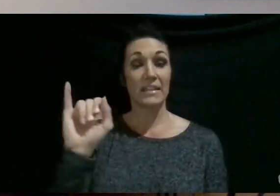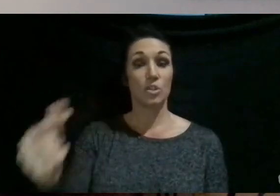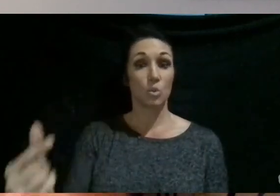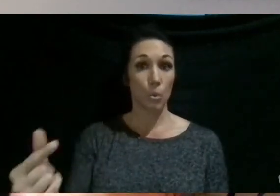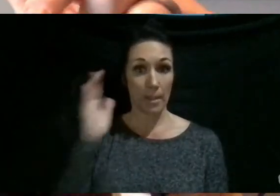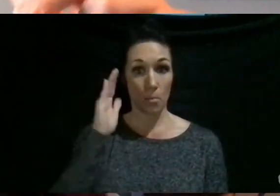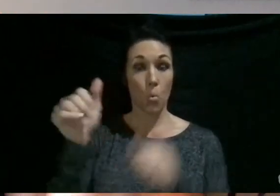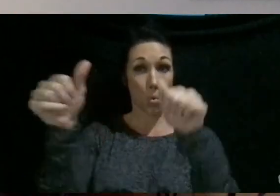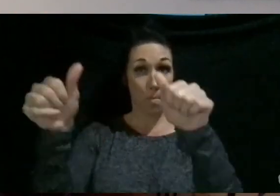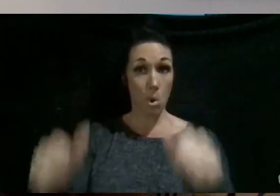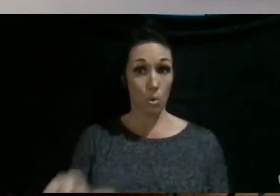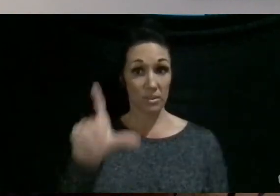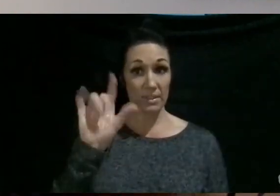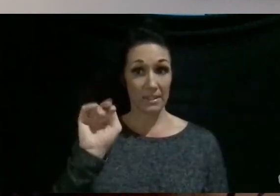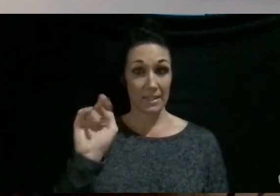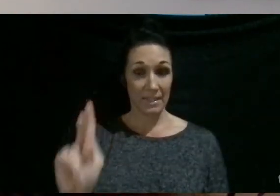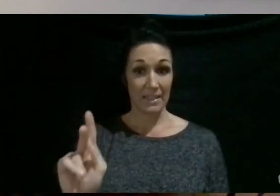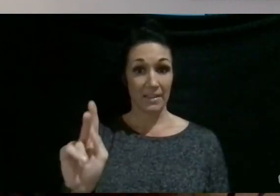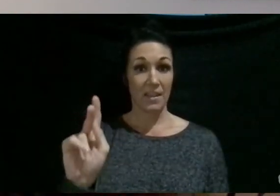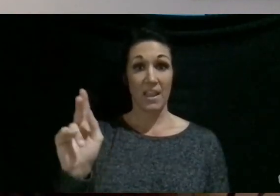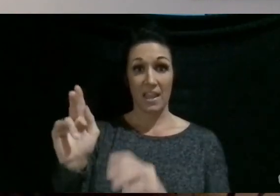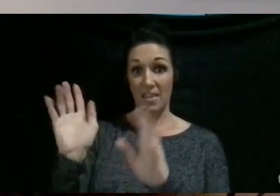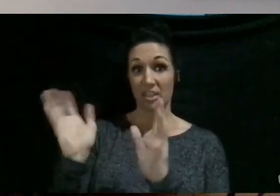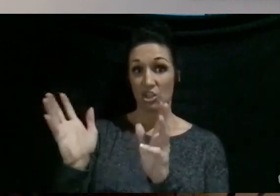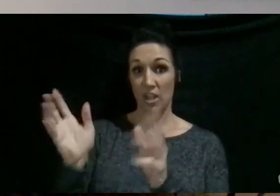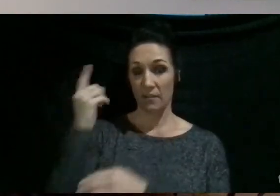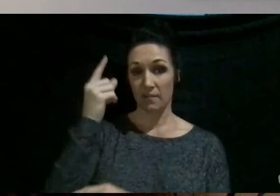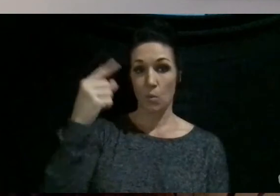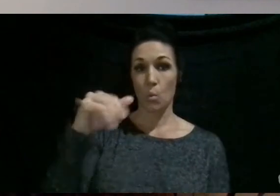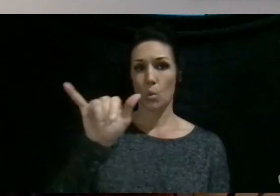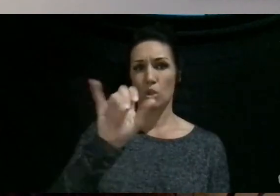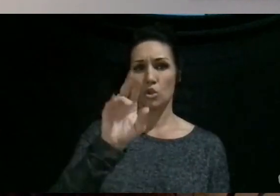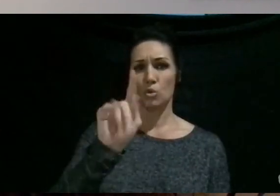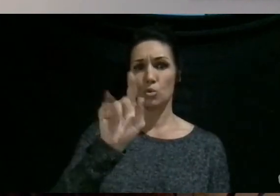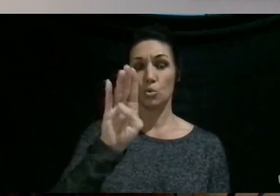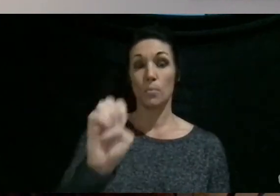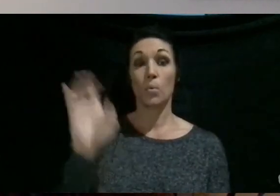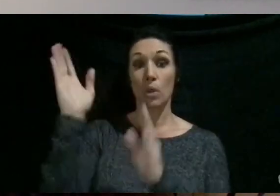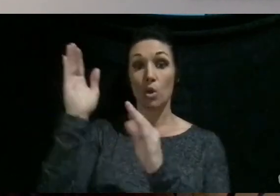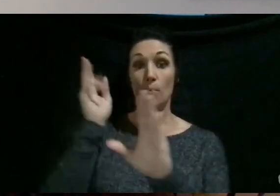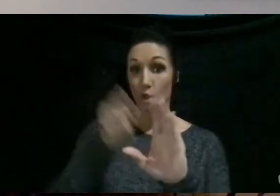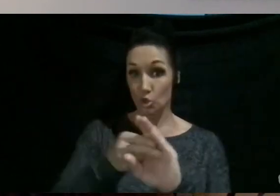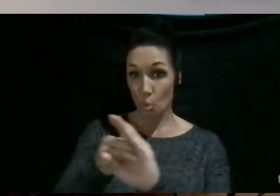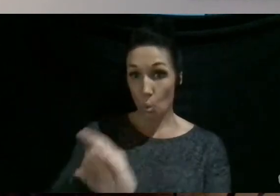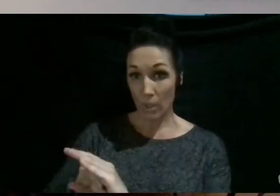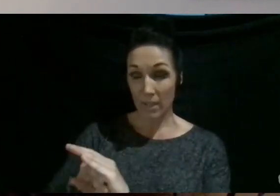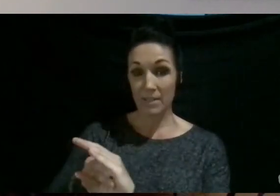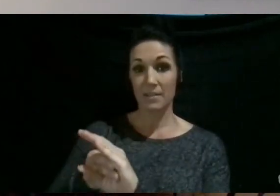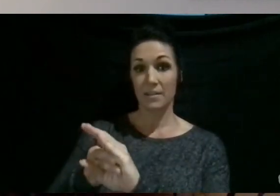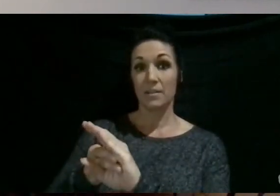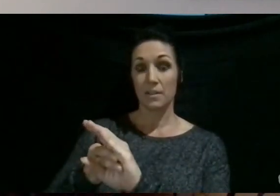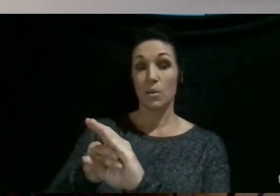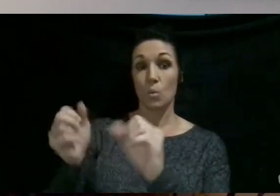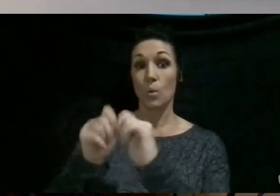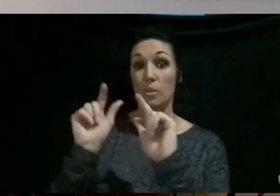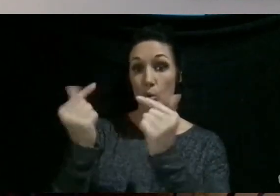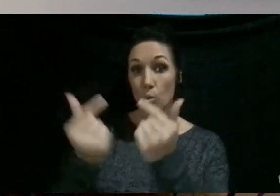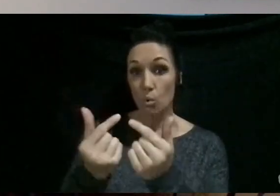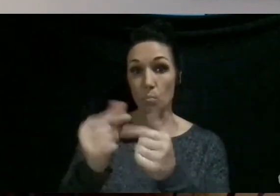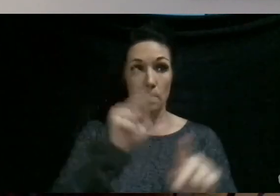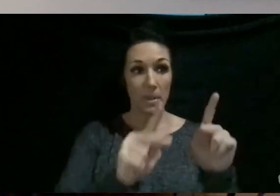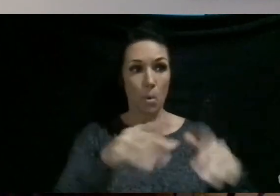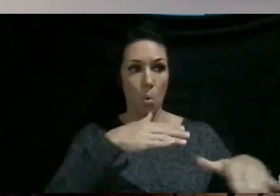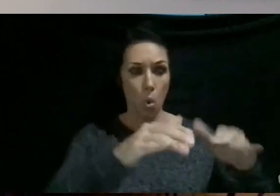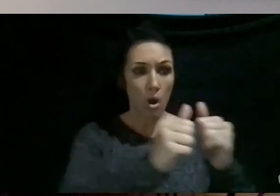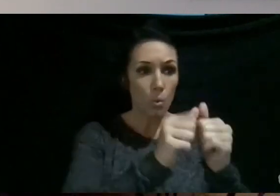post a link in the chat for YouTube. But we hope that you join us and get into a group like that, where you can have people walking